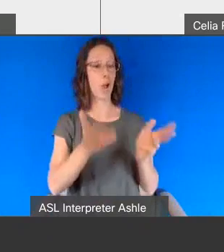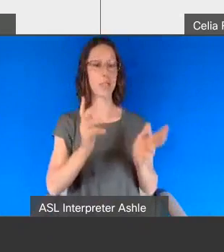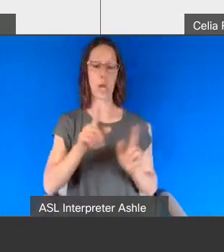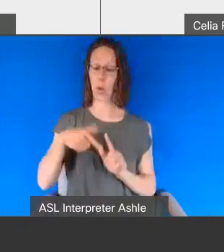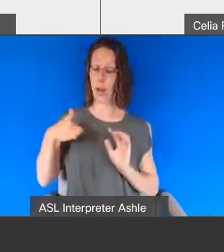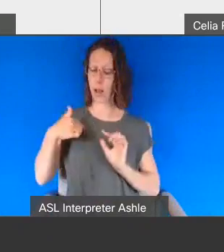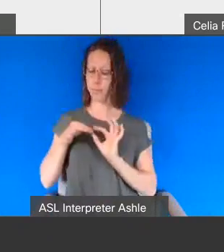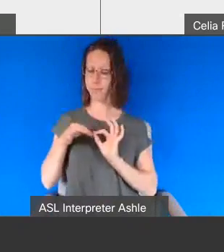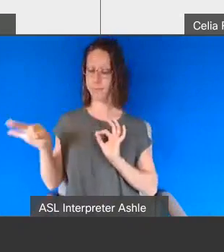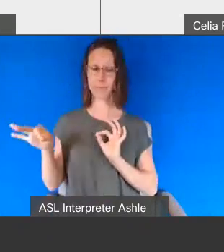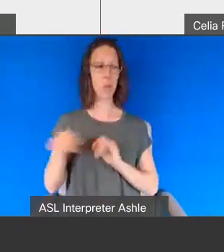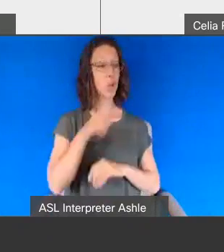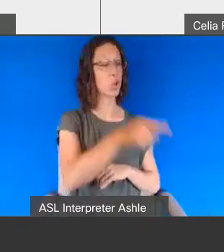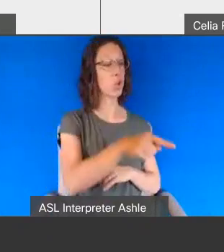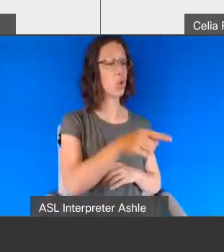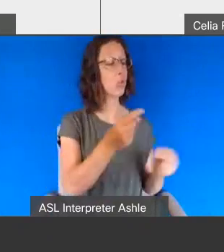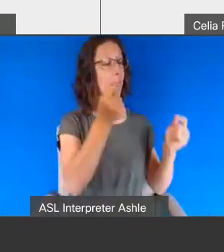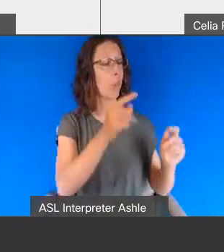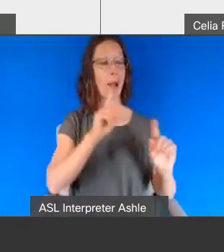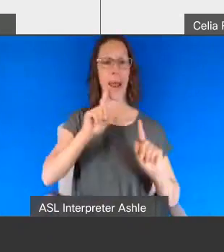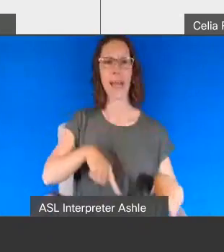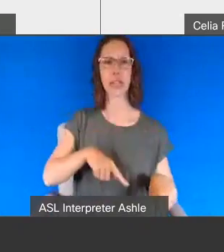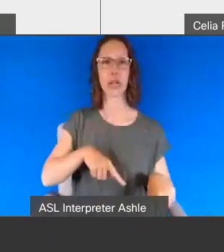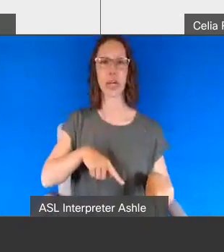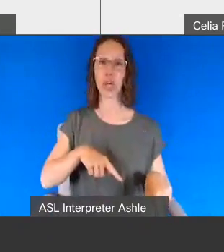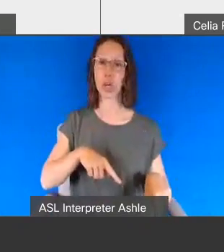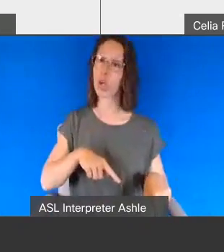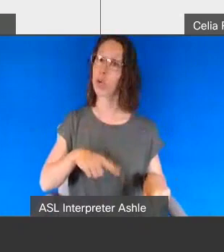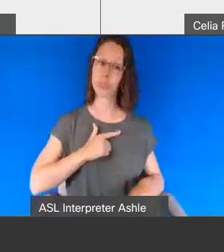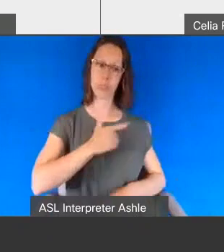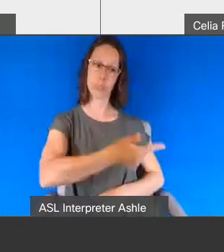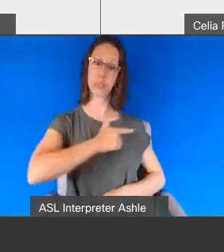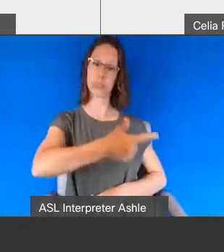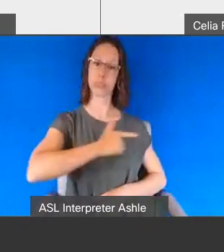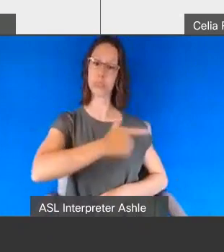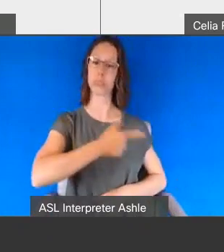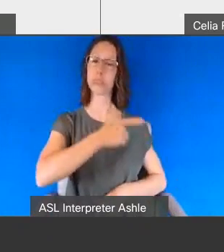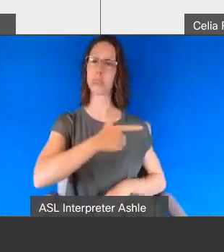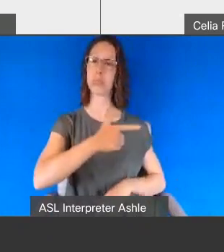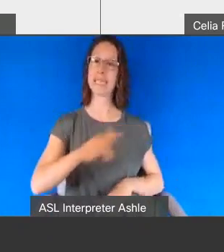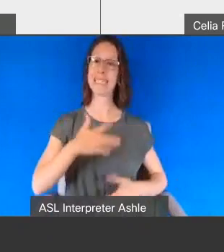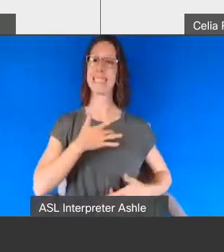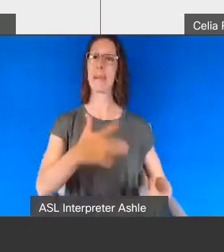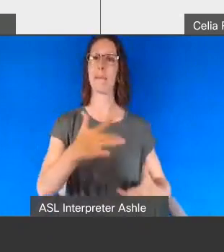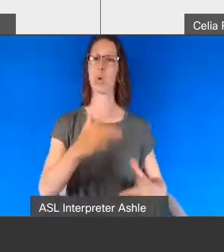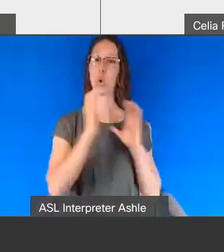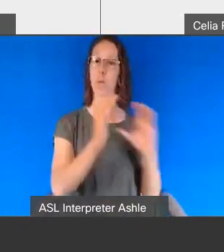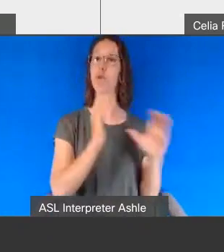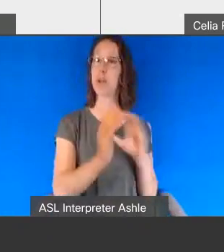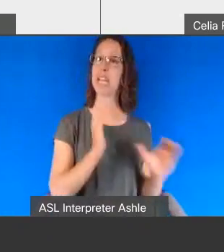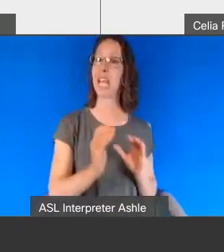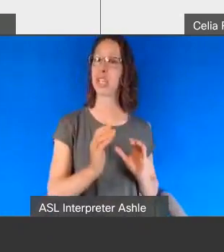that person answers you or responds to you that's the typical dance of communication that we are all familiar with